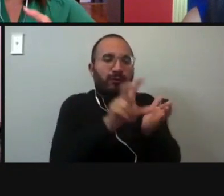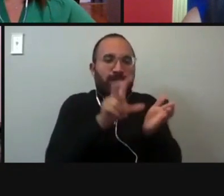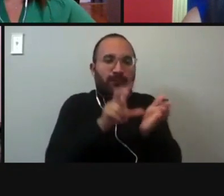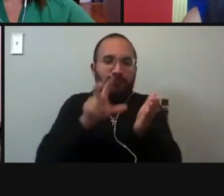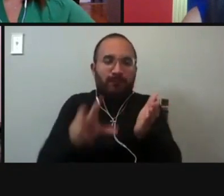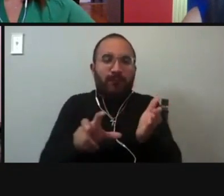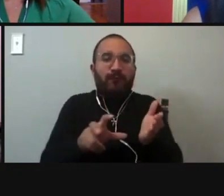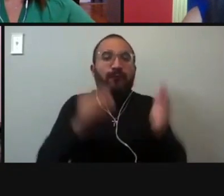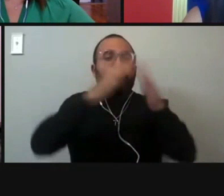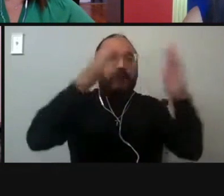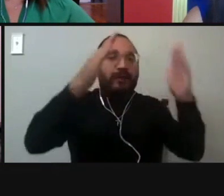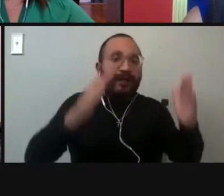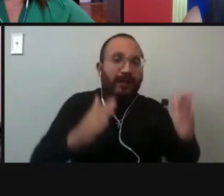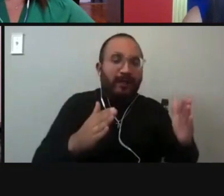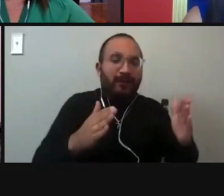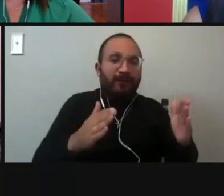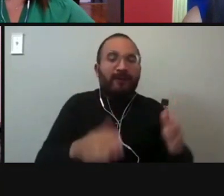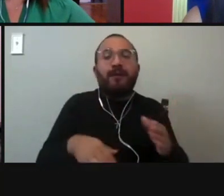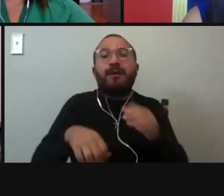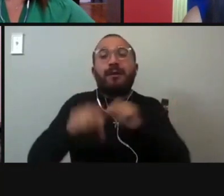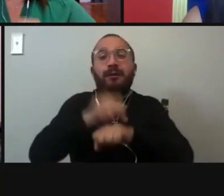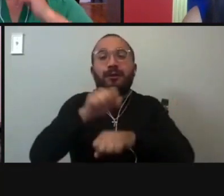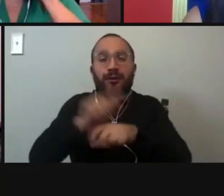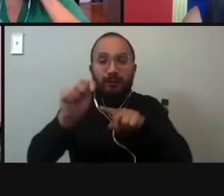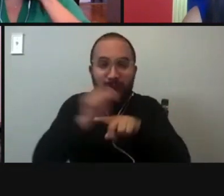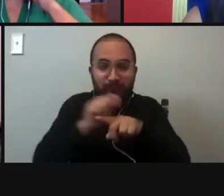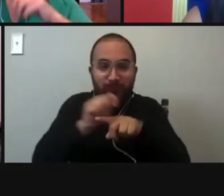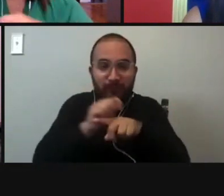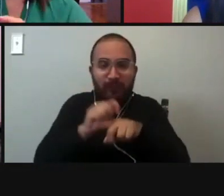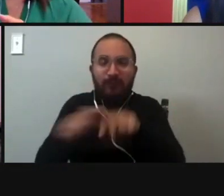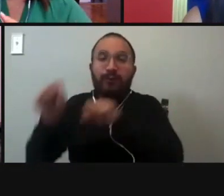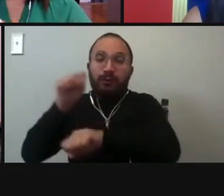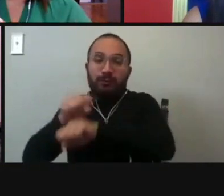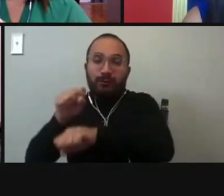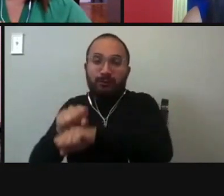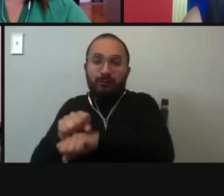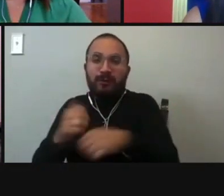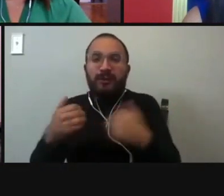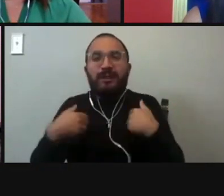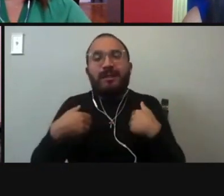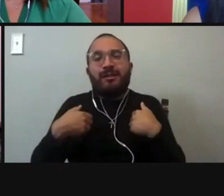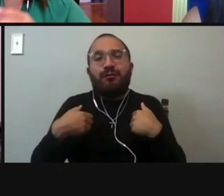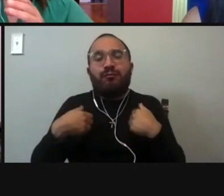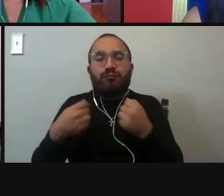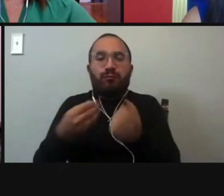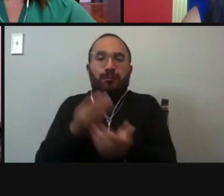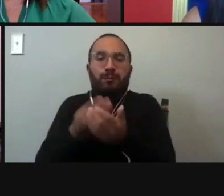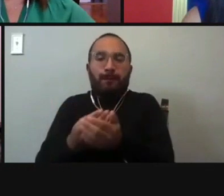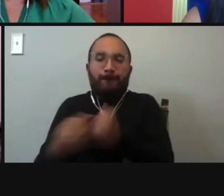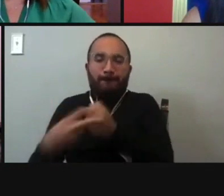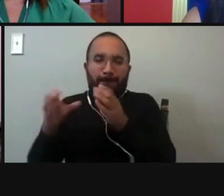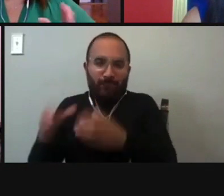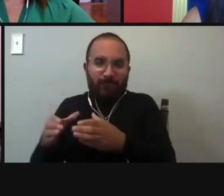a bucket of money for job training and employment. Then they had another bucket of money for small businesses. So I